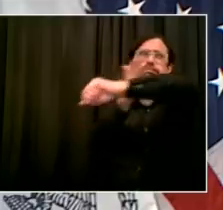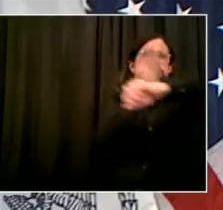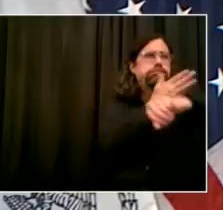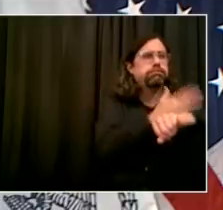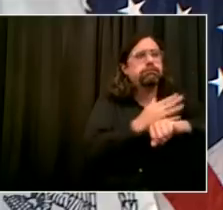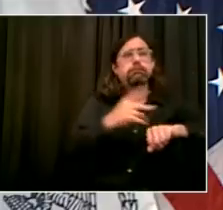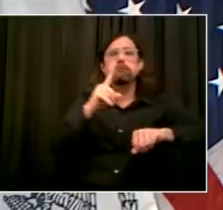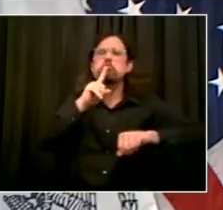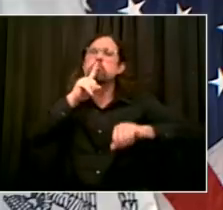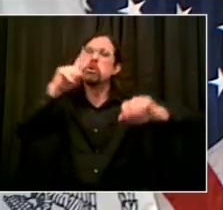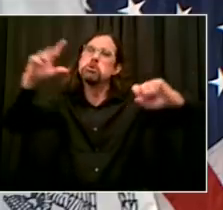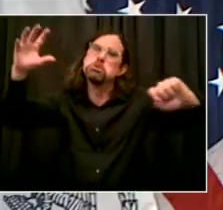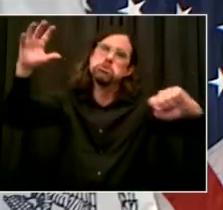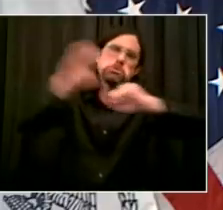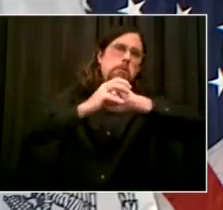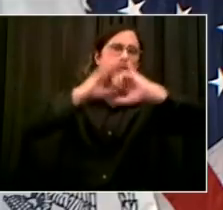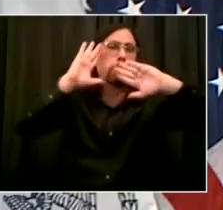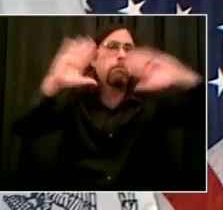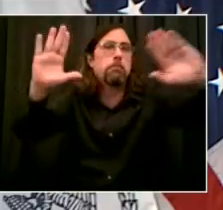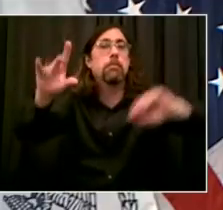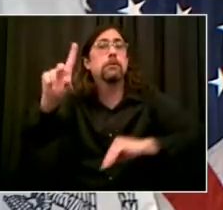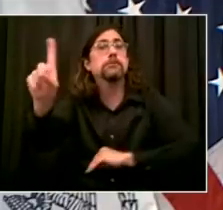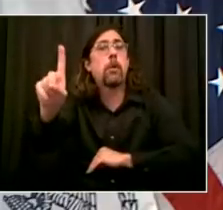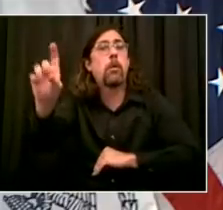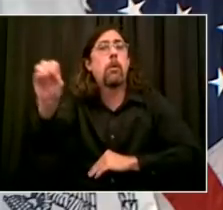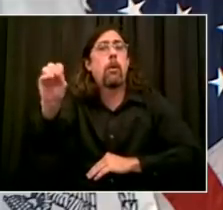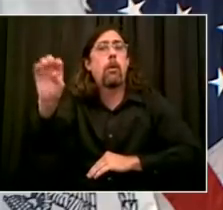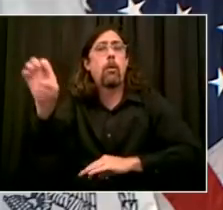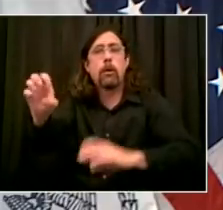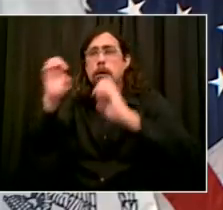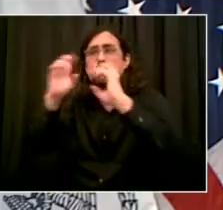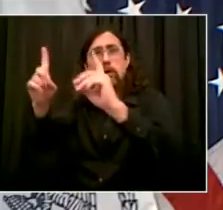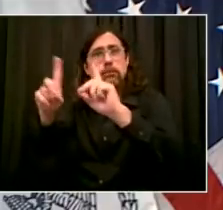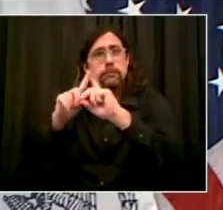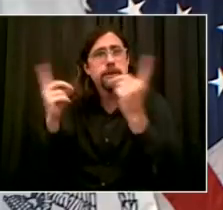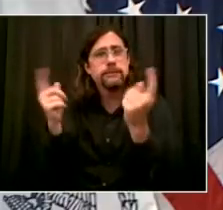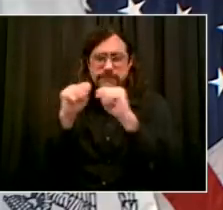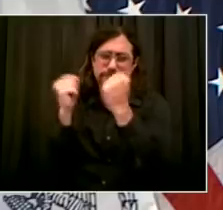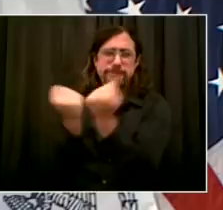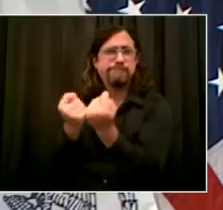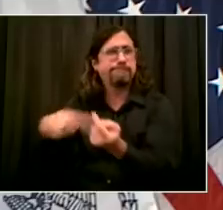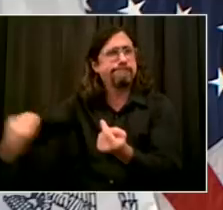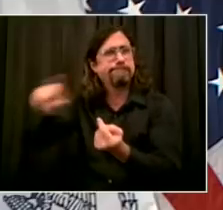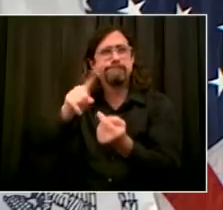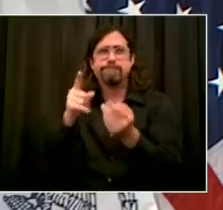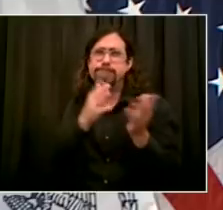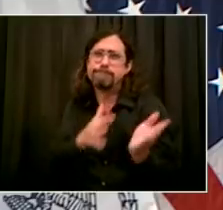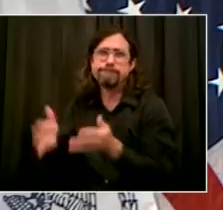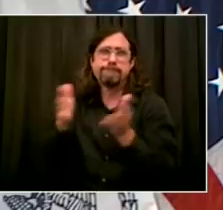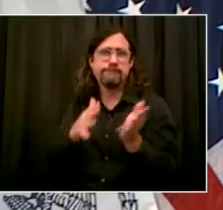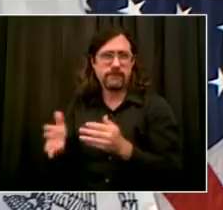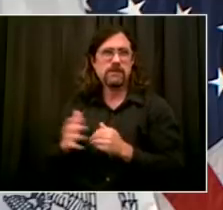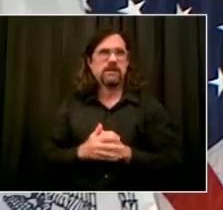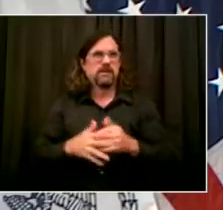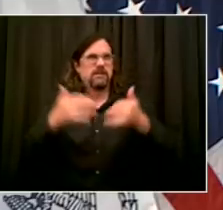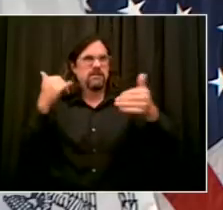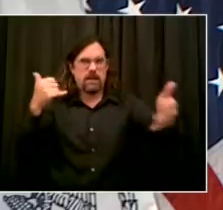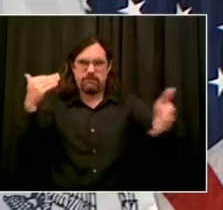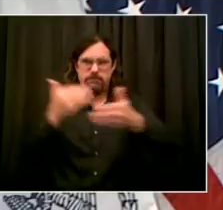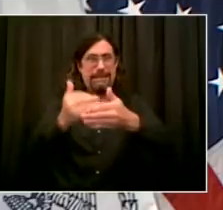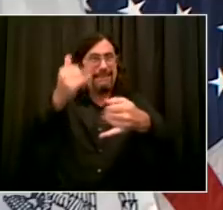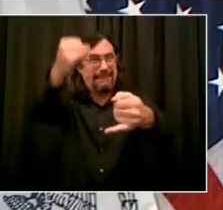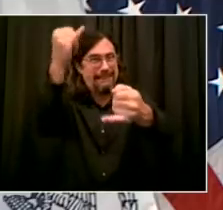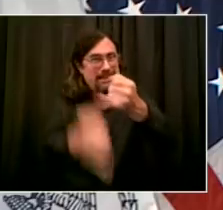common cause. As we get ready, this final week of preparation, we're going to also be sending more educators into